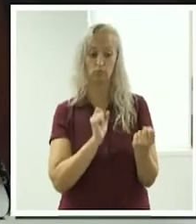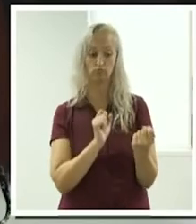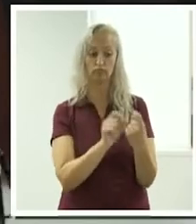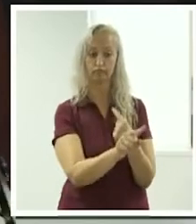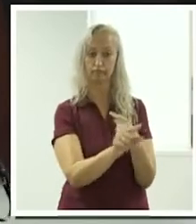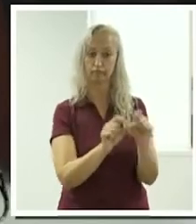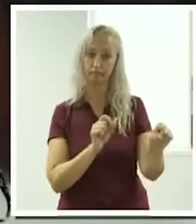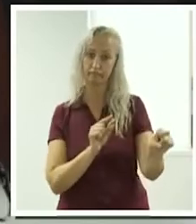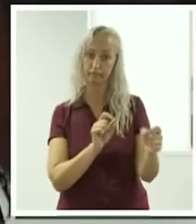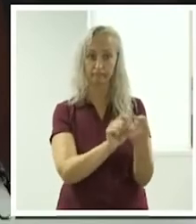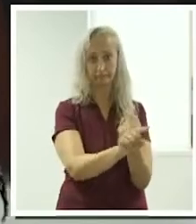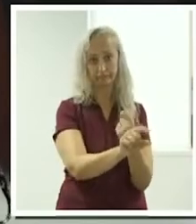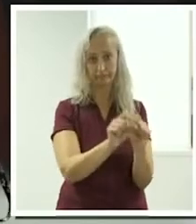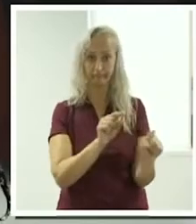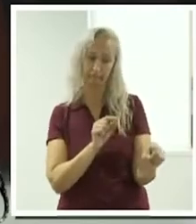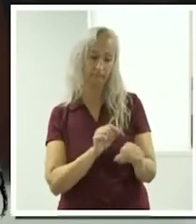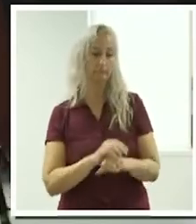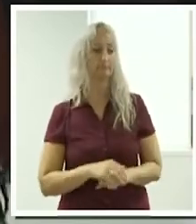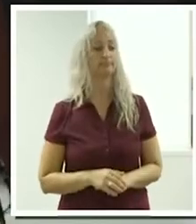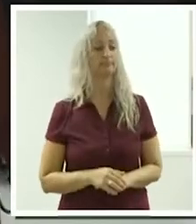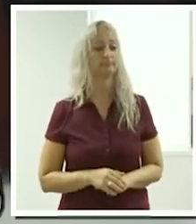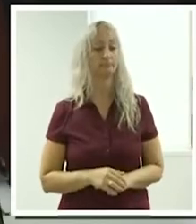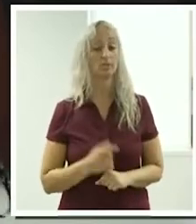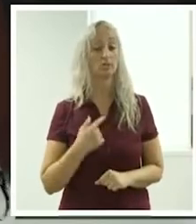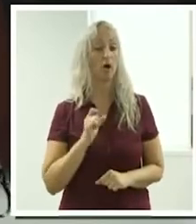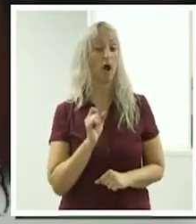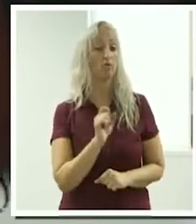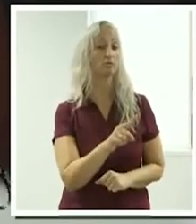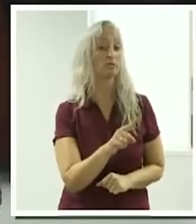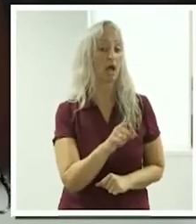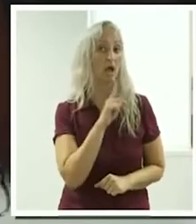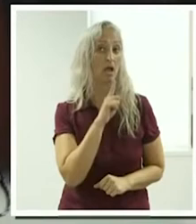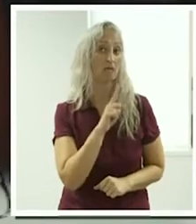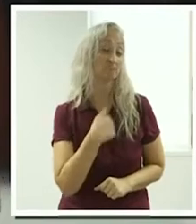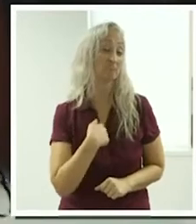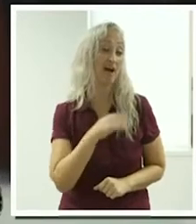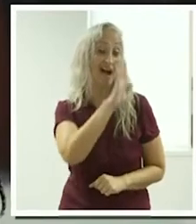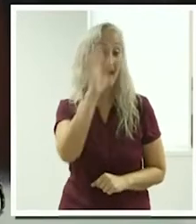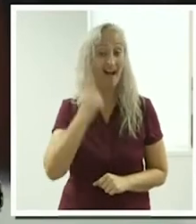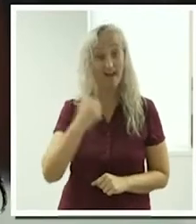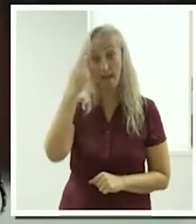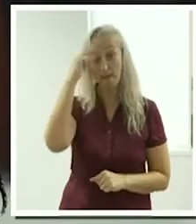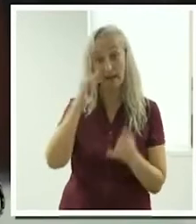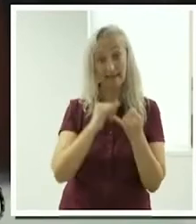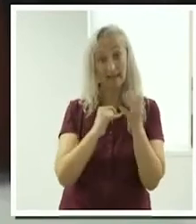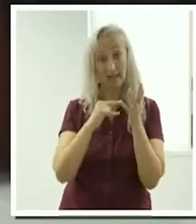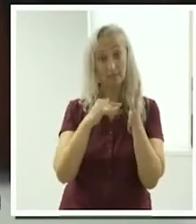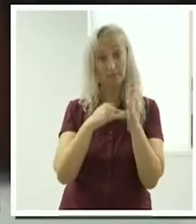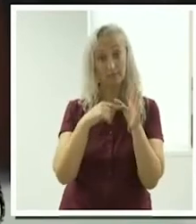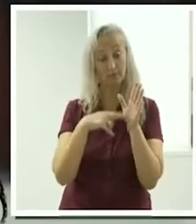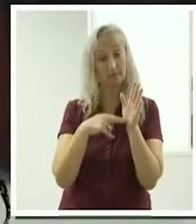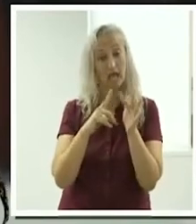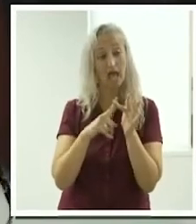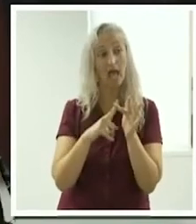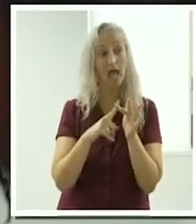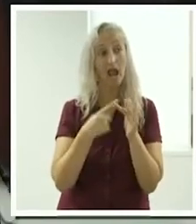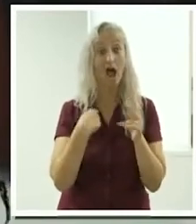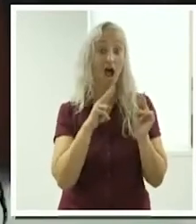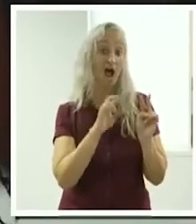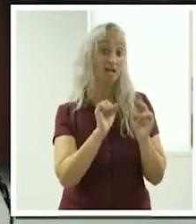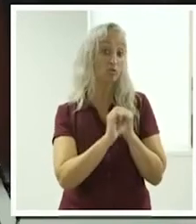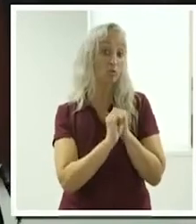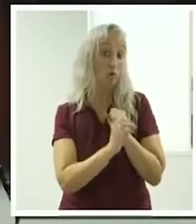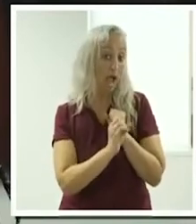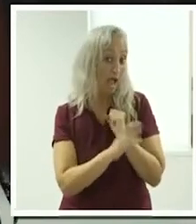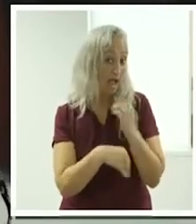where you would send the client a message saying, I say something like, hi my name is Suzanne, I've just seen your ad on the